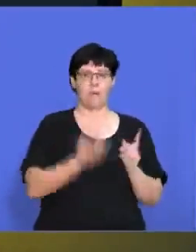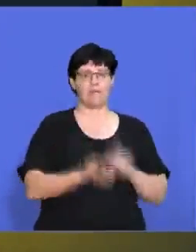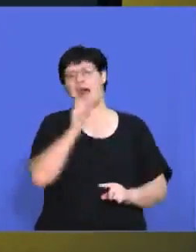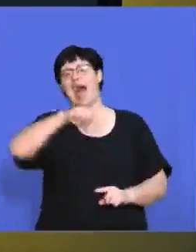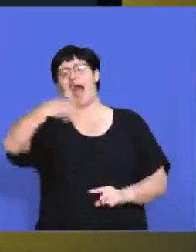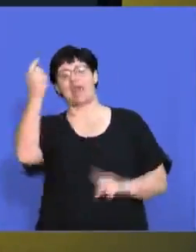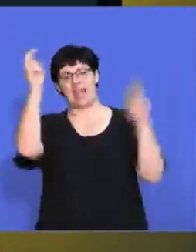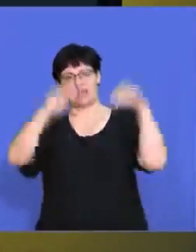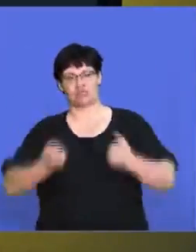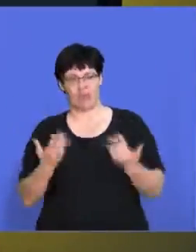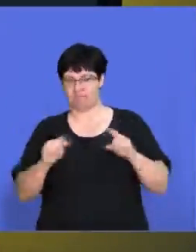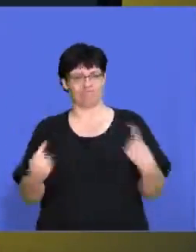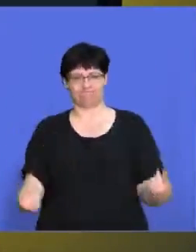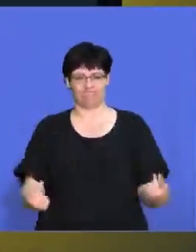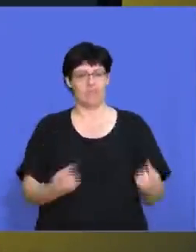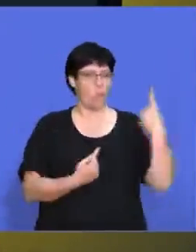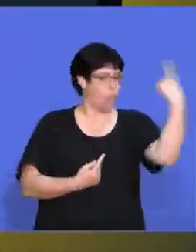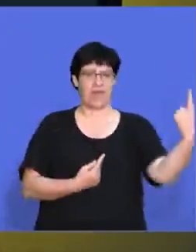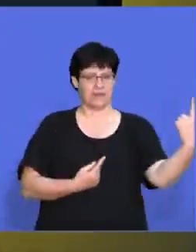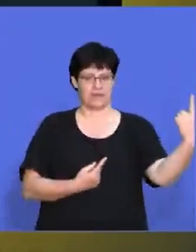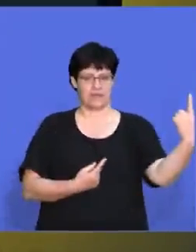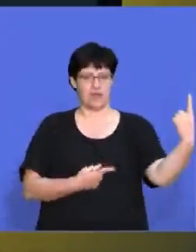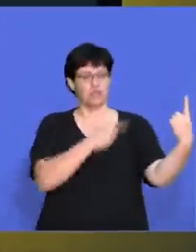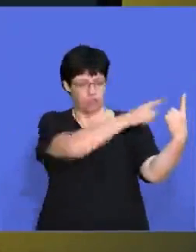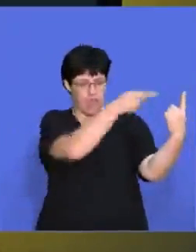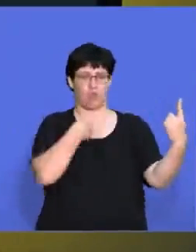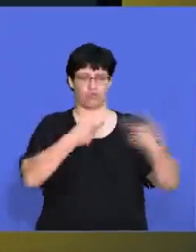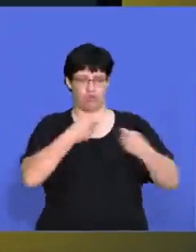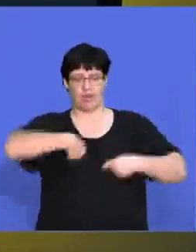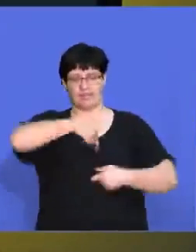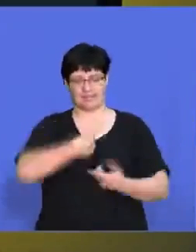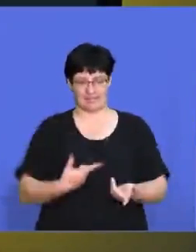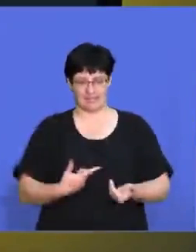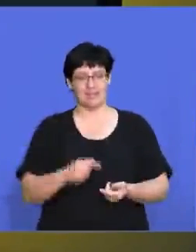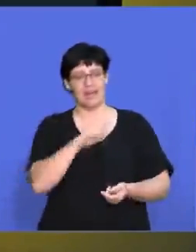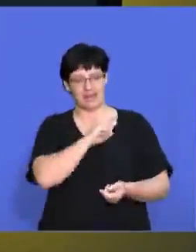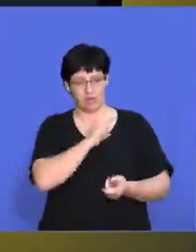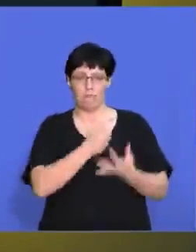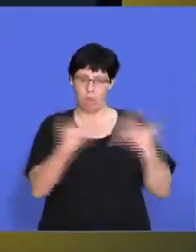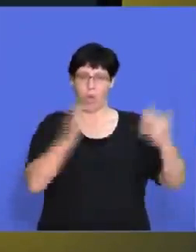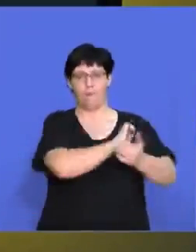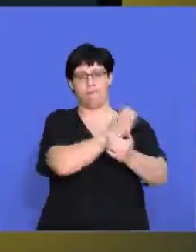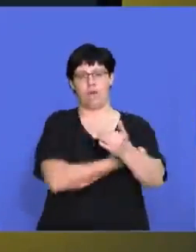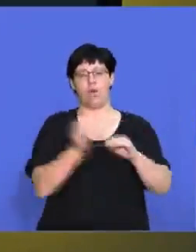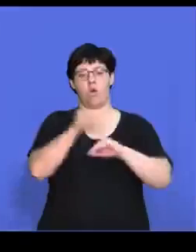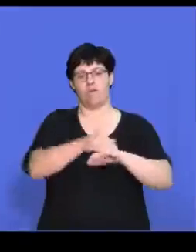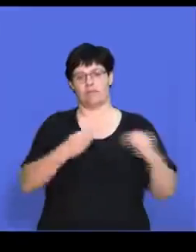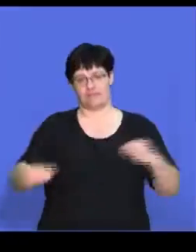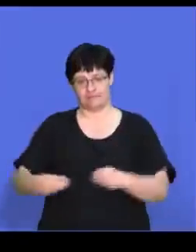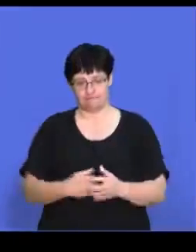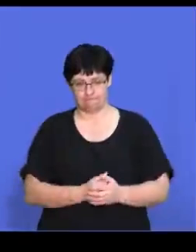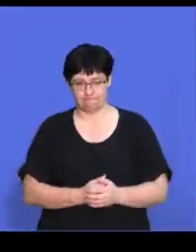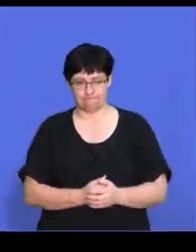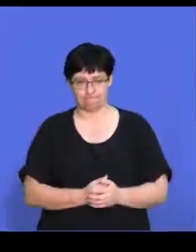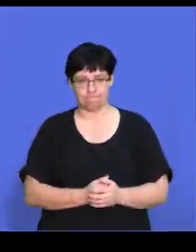They're the only supplier in the country at the moment, so therefore they have a lot more power over the business. The